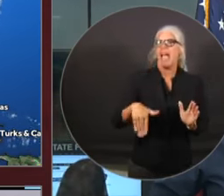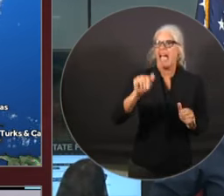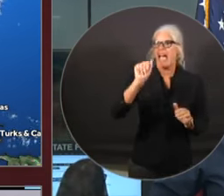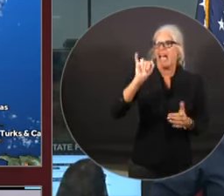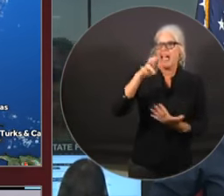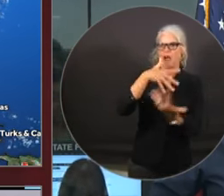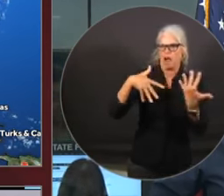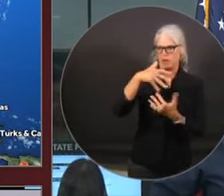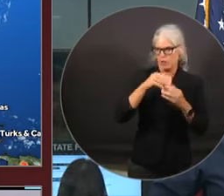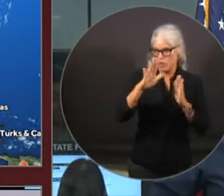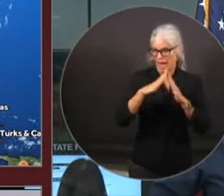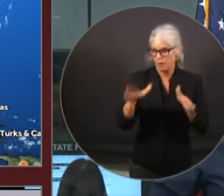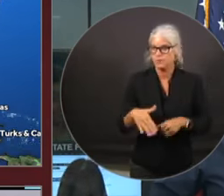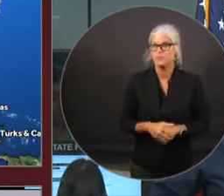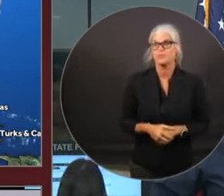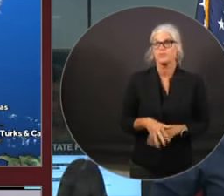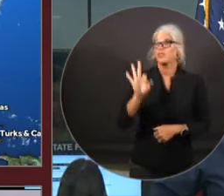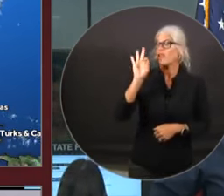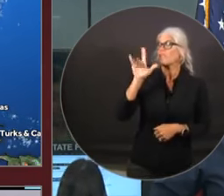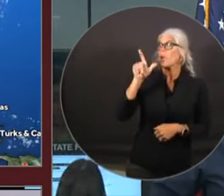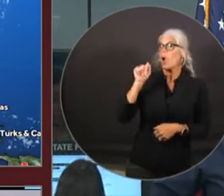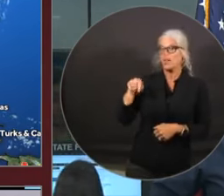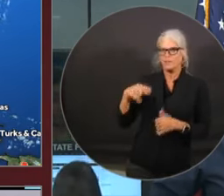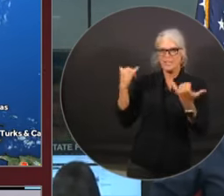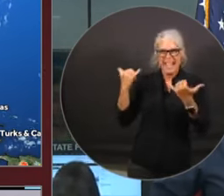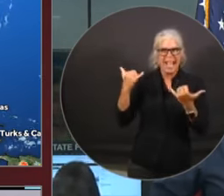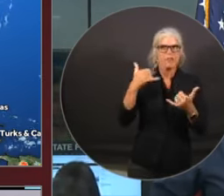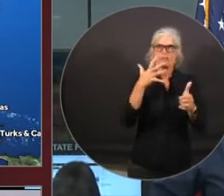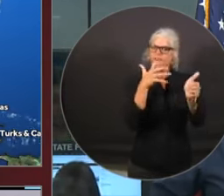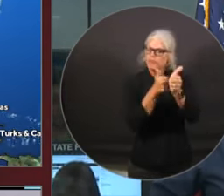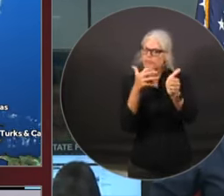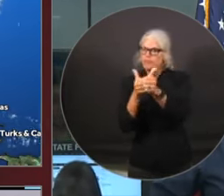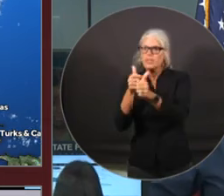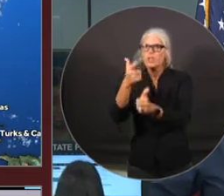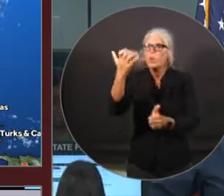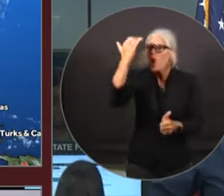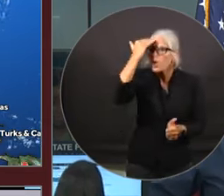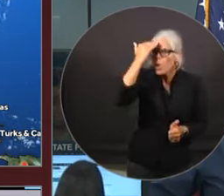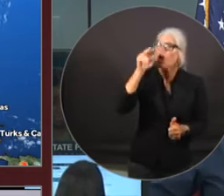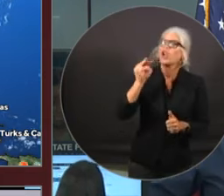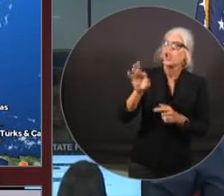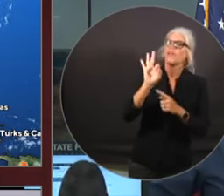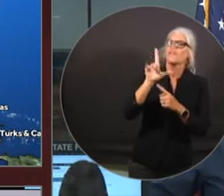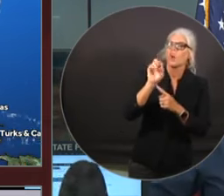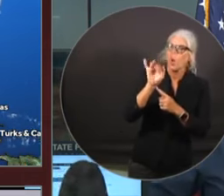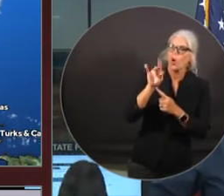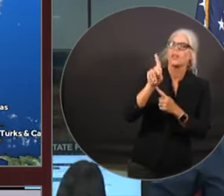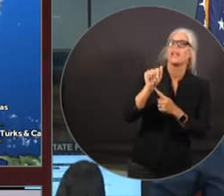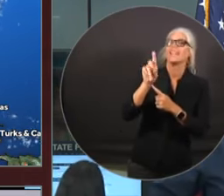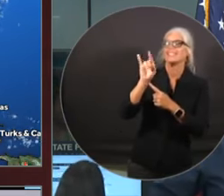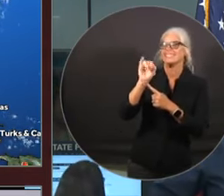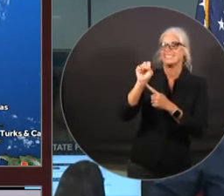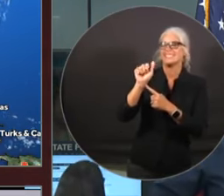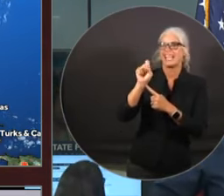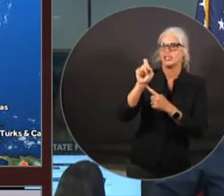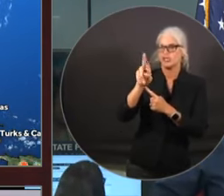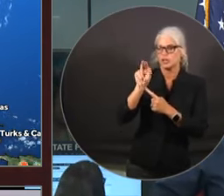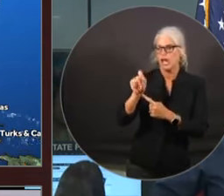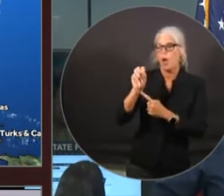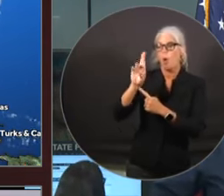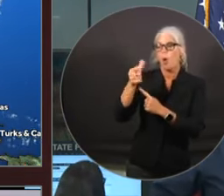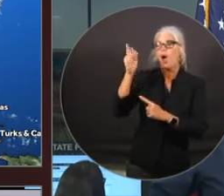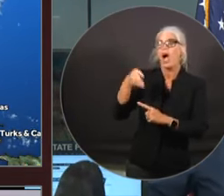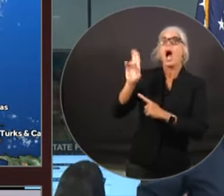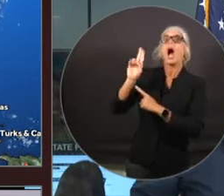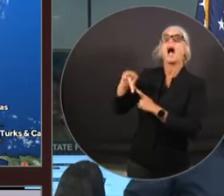and getting all your state updates. You can go to Florida disaster.org slash updates for digital additional information. And again, Governor,